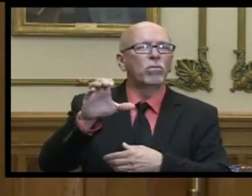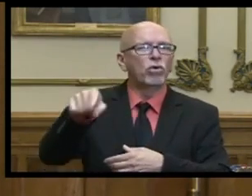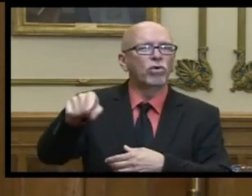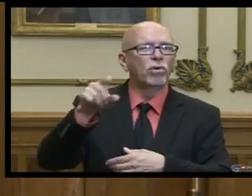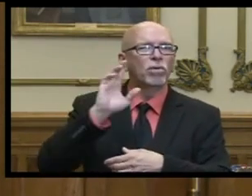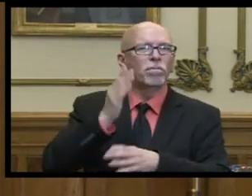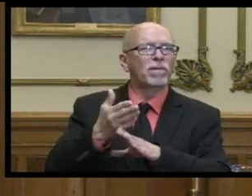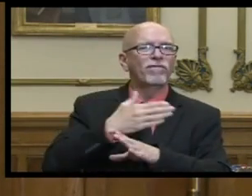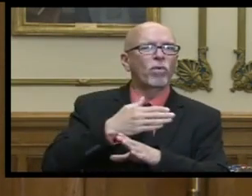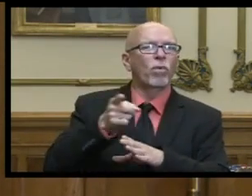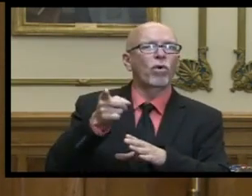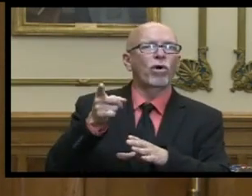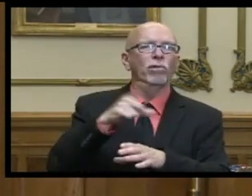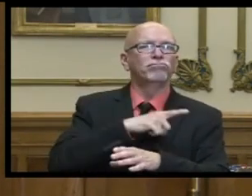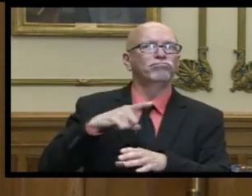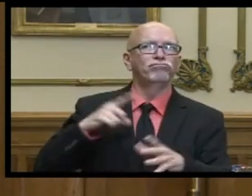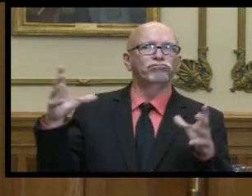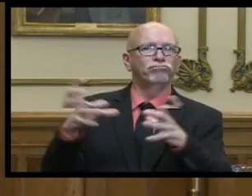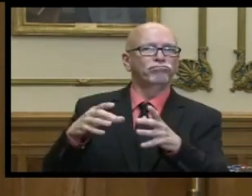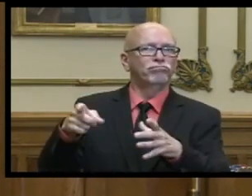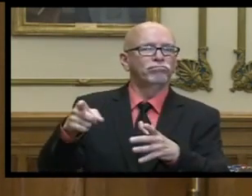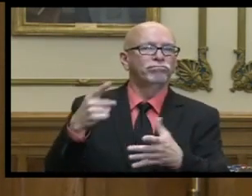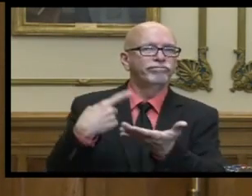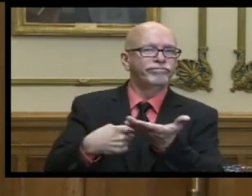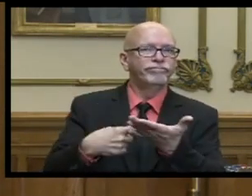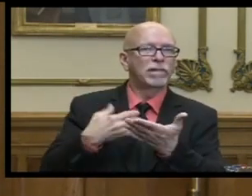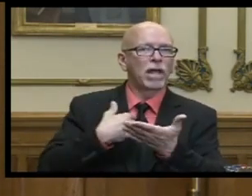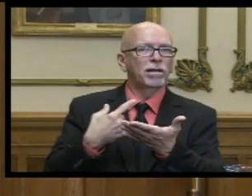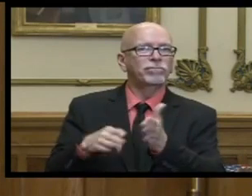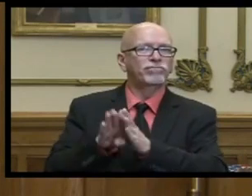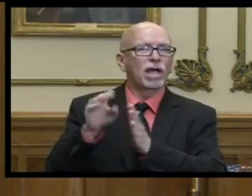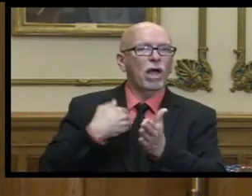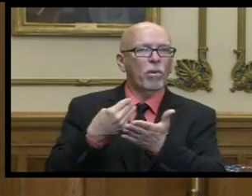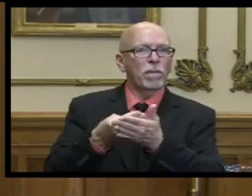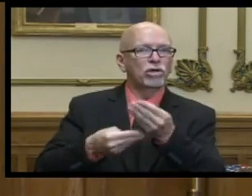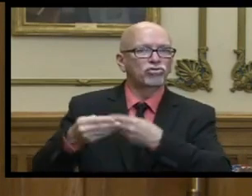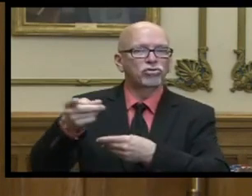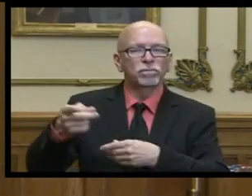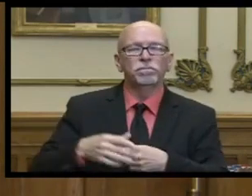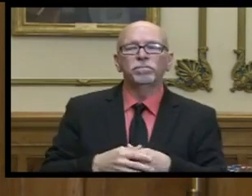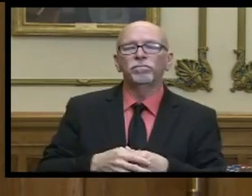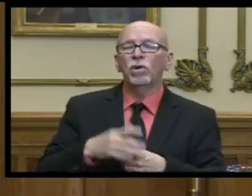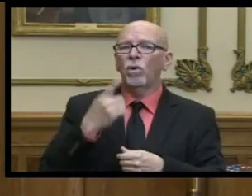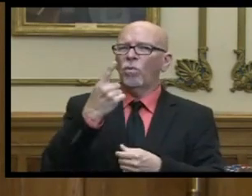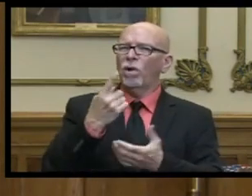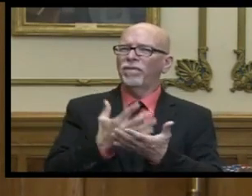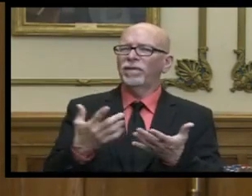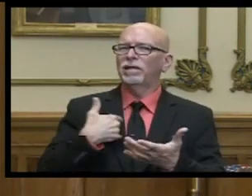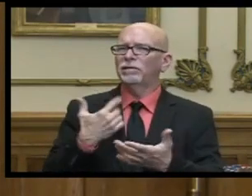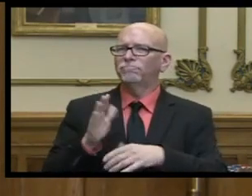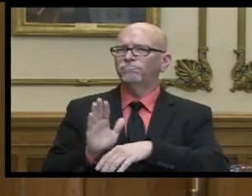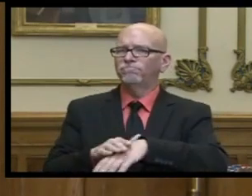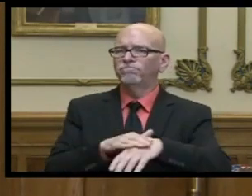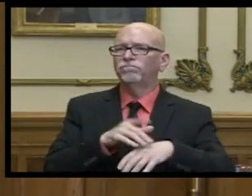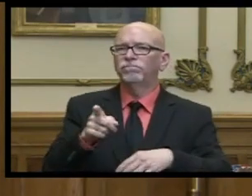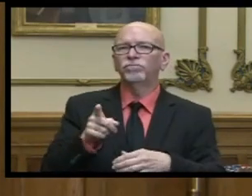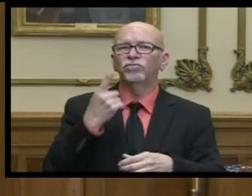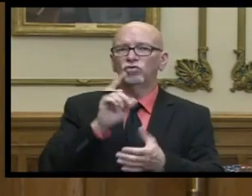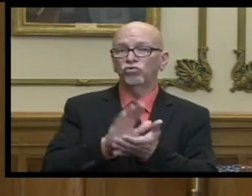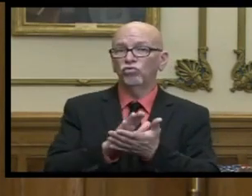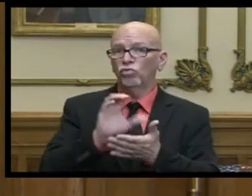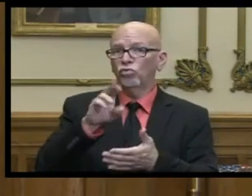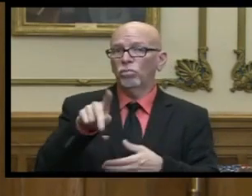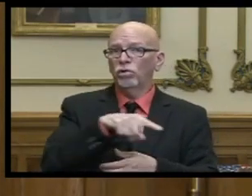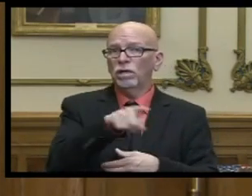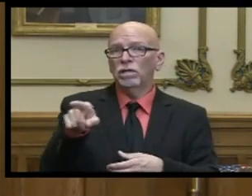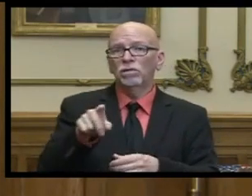before the general assembly comes back to construct a budget one of the things that i would caution the school corporations